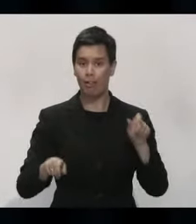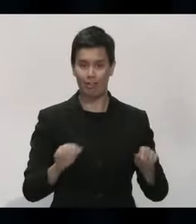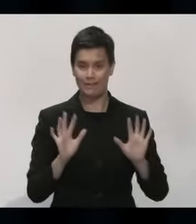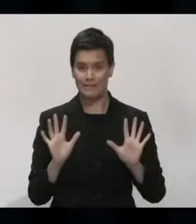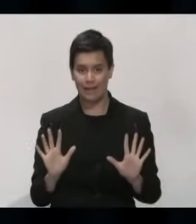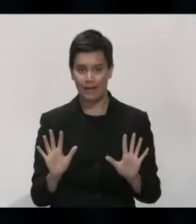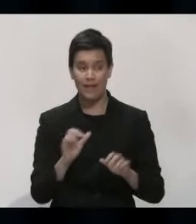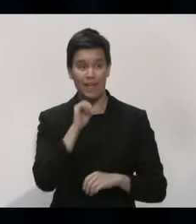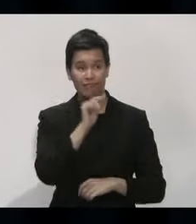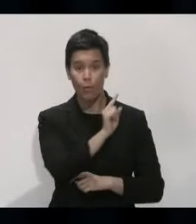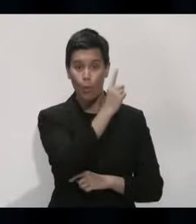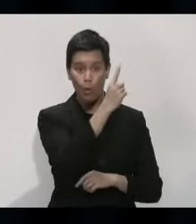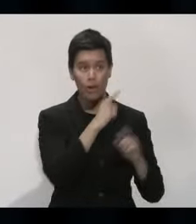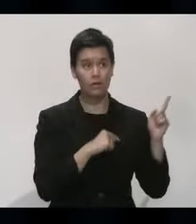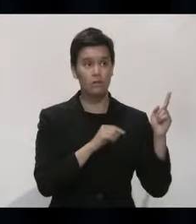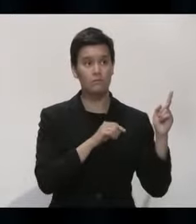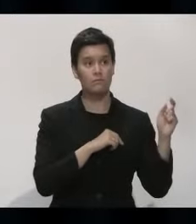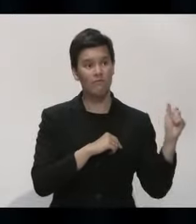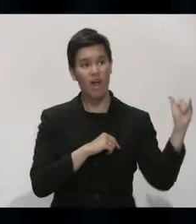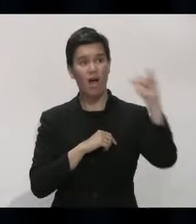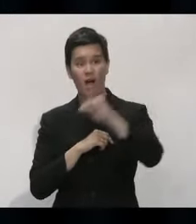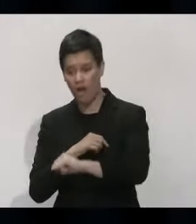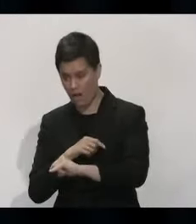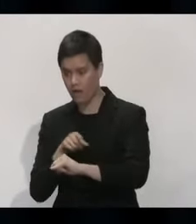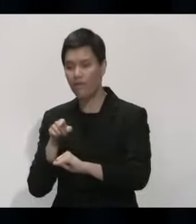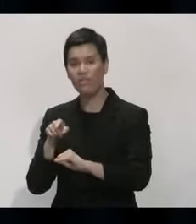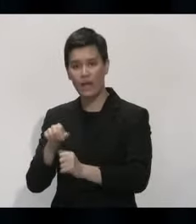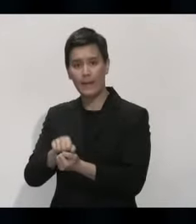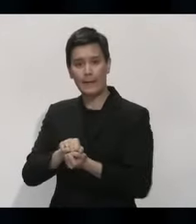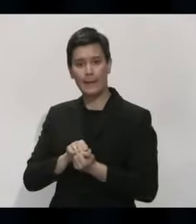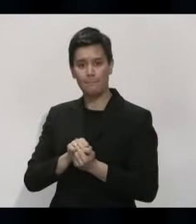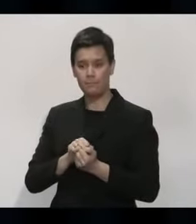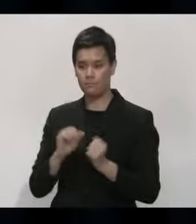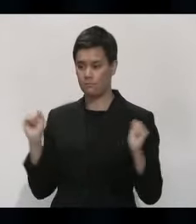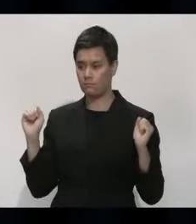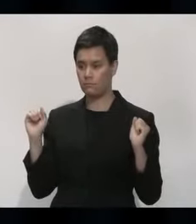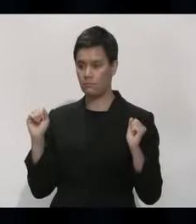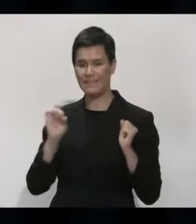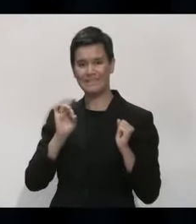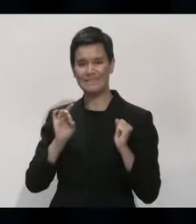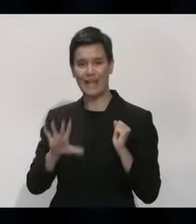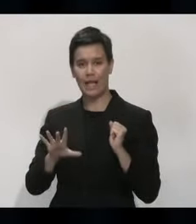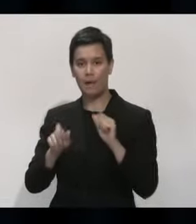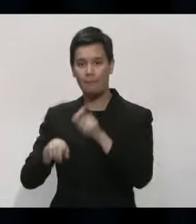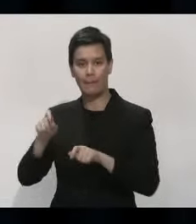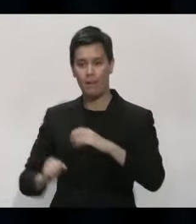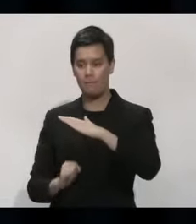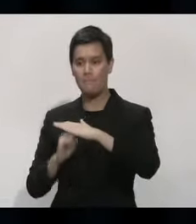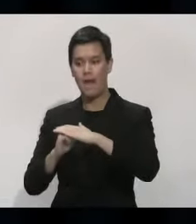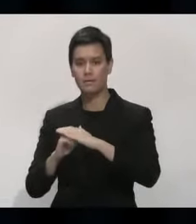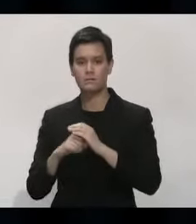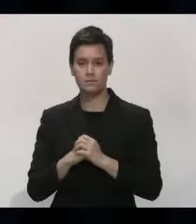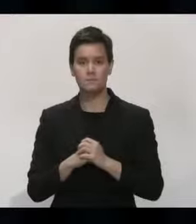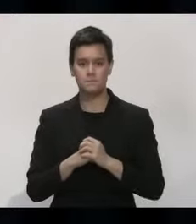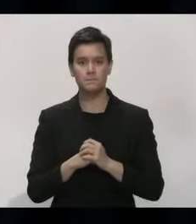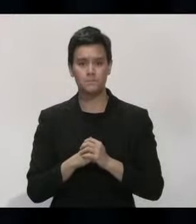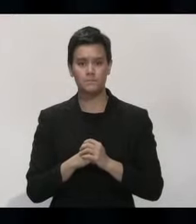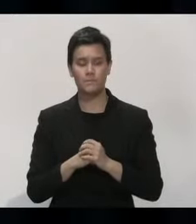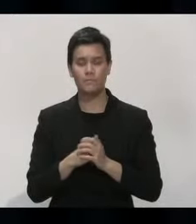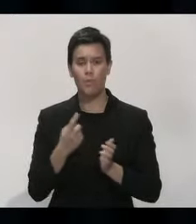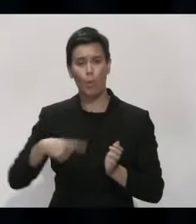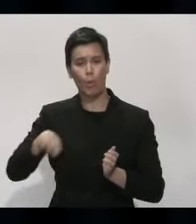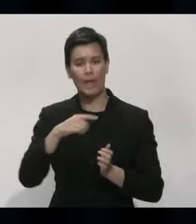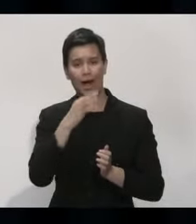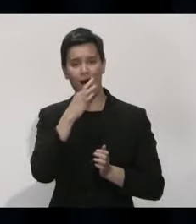Aucklanders are travelling to other parts of the country, the same rule should apply to them. Now obviously, we are asking for goodwill from Aucklanders. We are asking